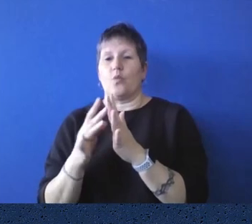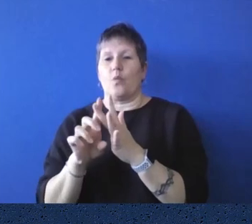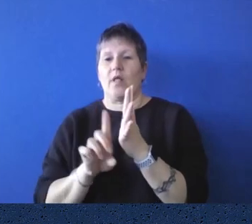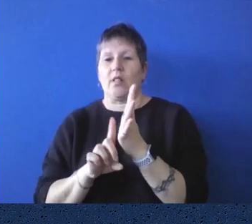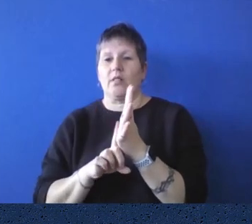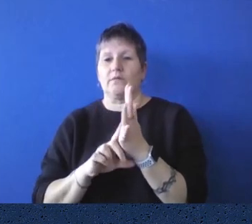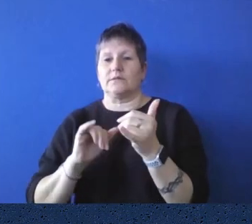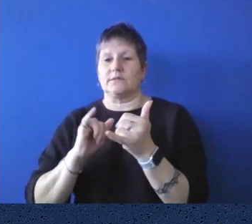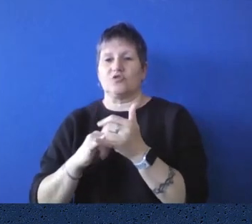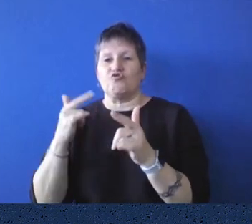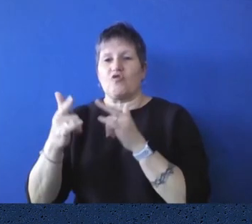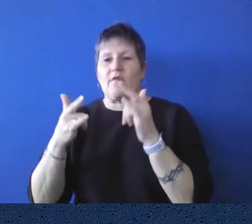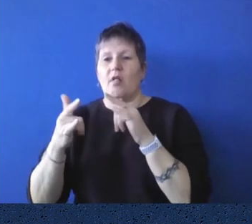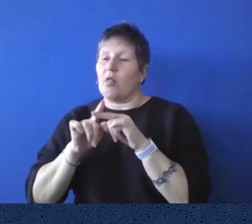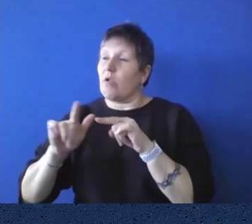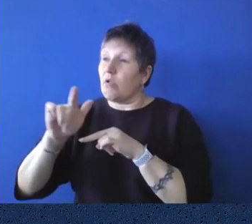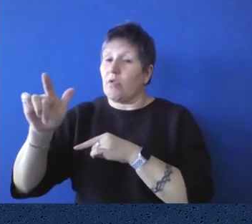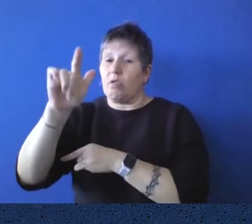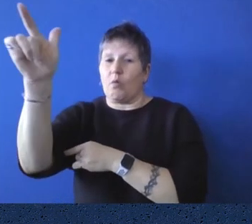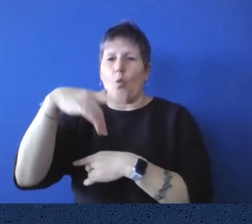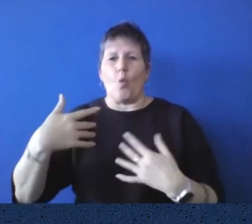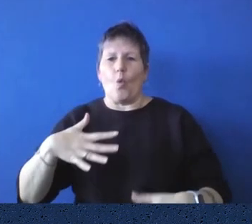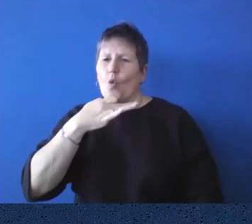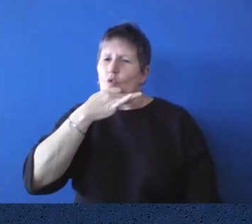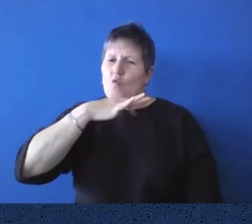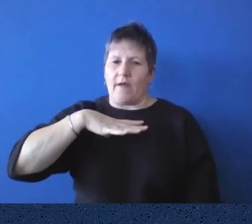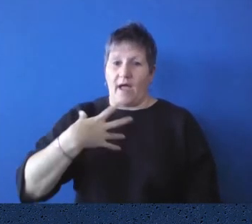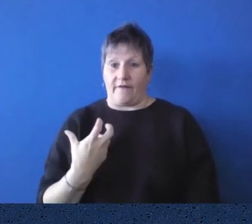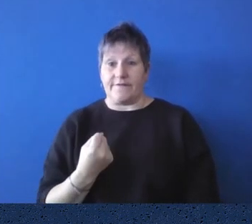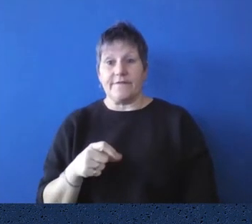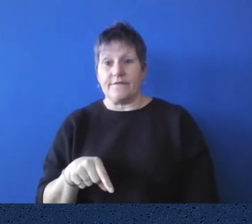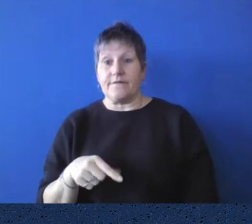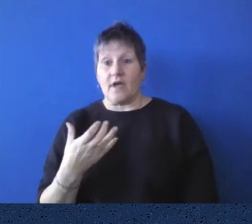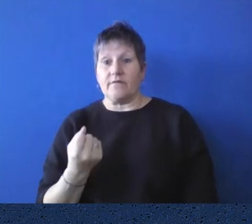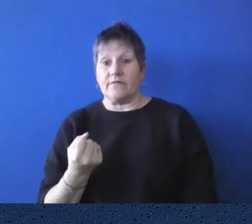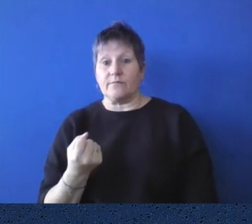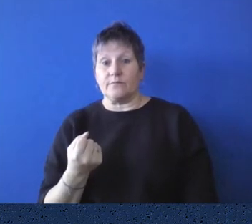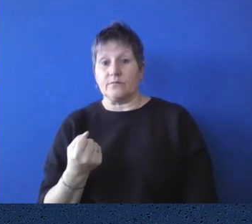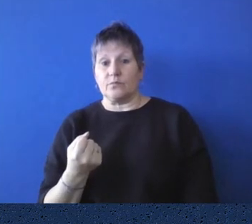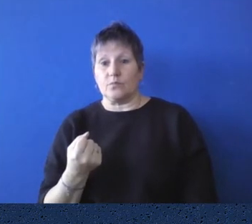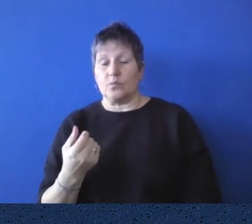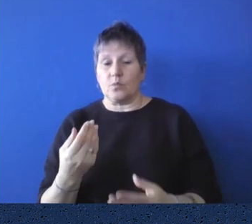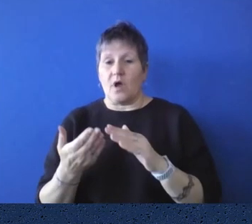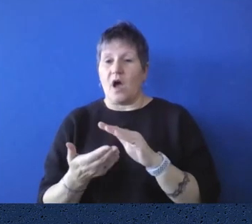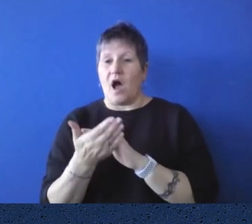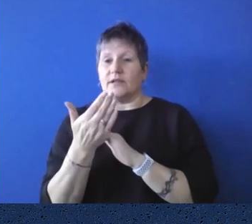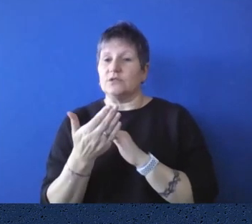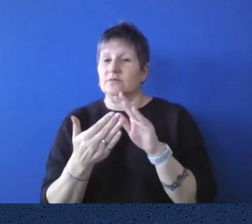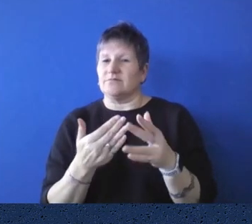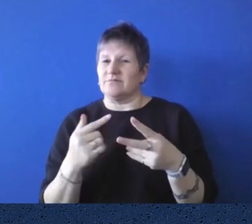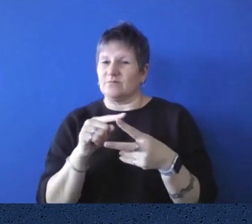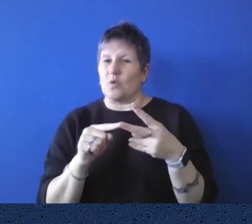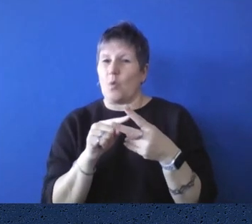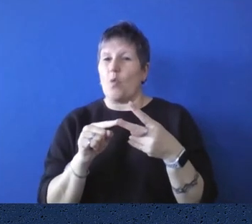rare as. And we do have that here, um, with the, uh, Victoria the Golden. And we, we know